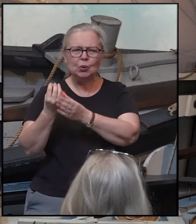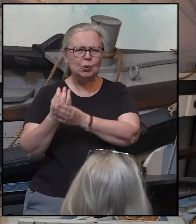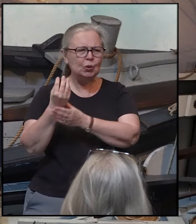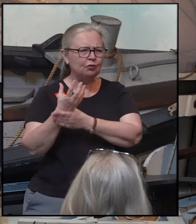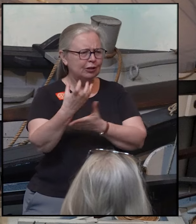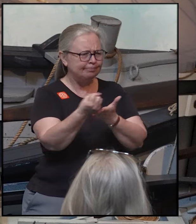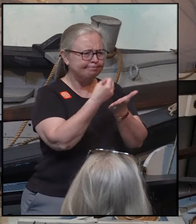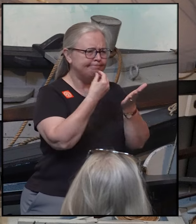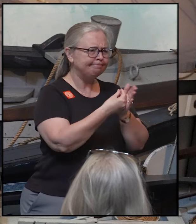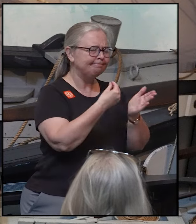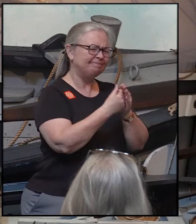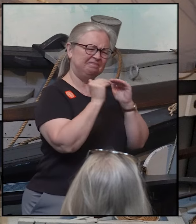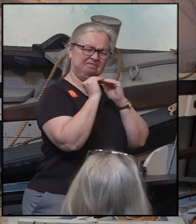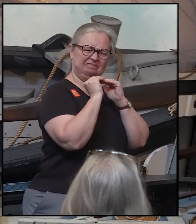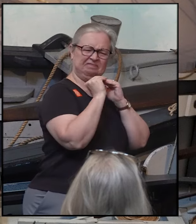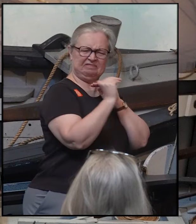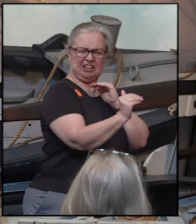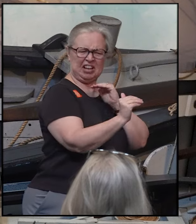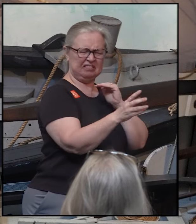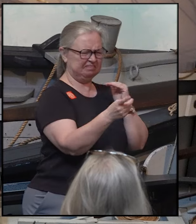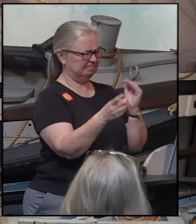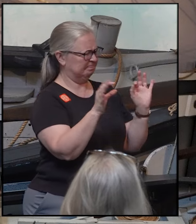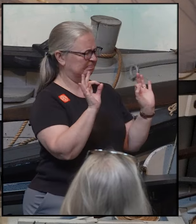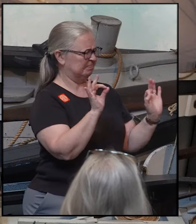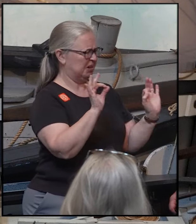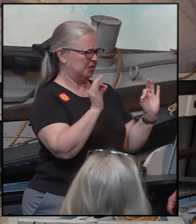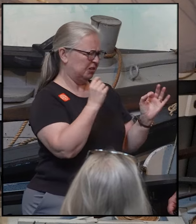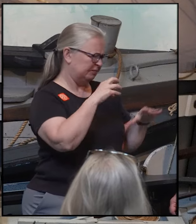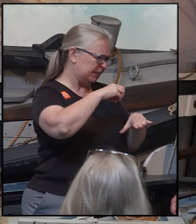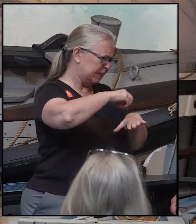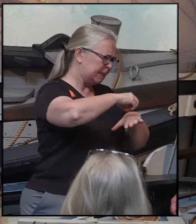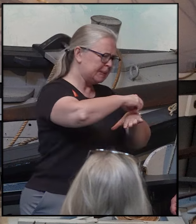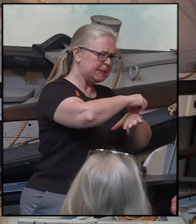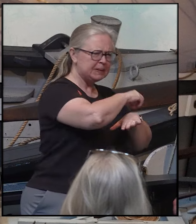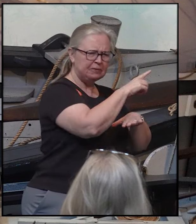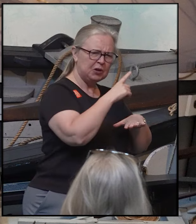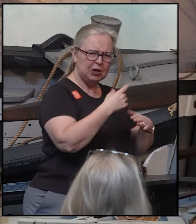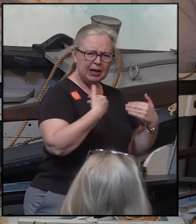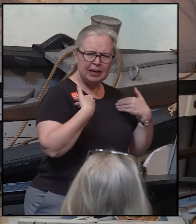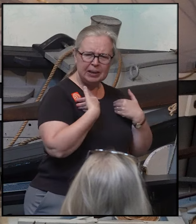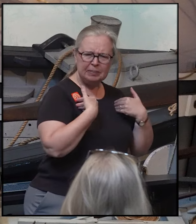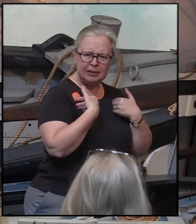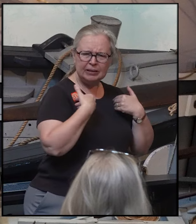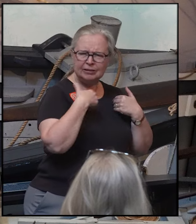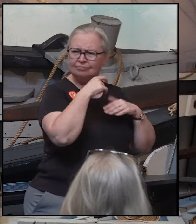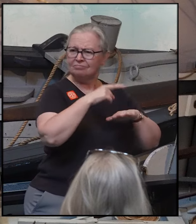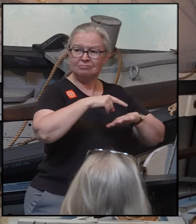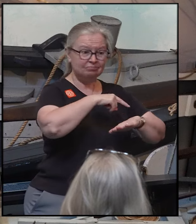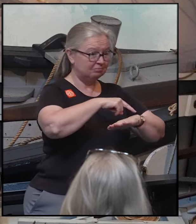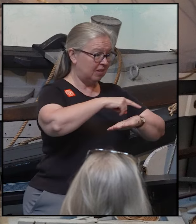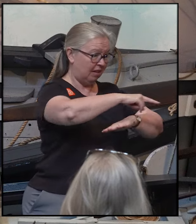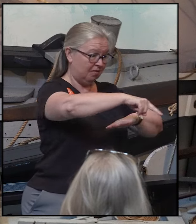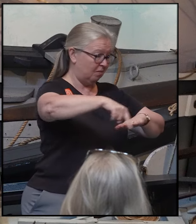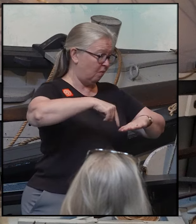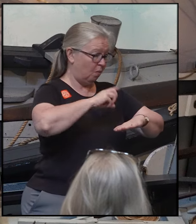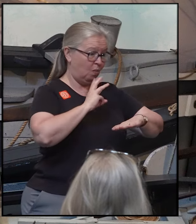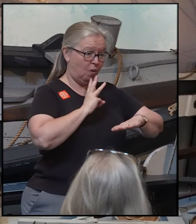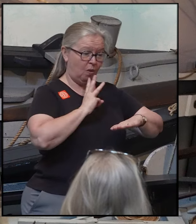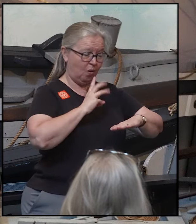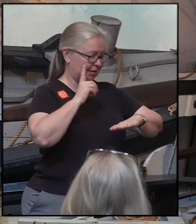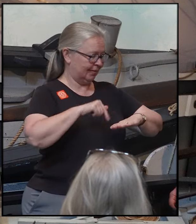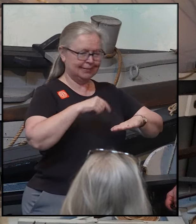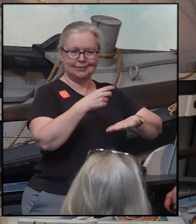it's nice and flat, perfect for grazing. We're surrounded by water, so there's no way the sheep can get off the island.